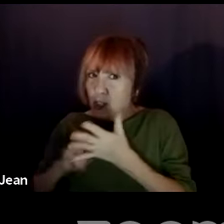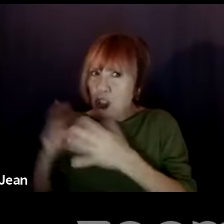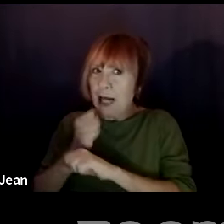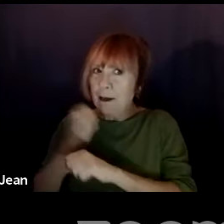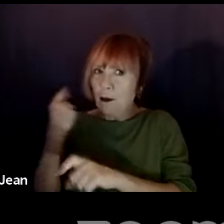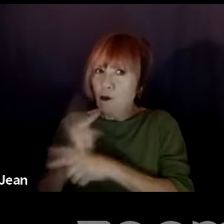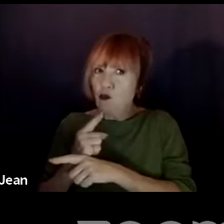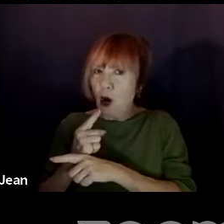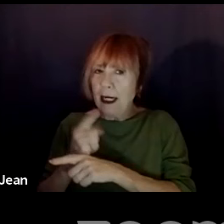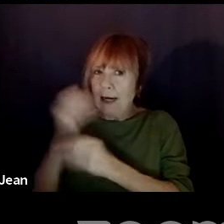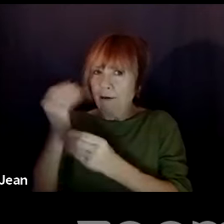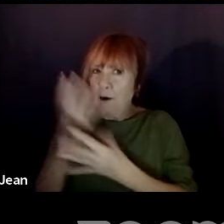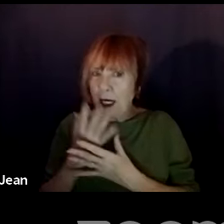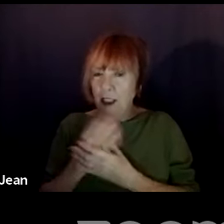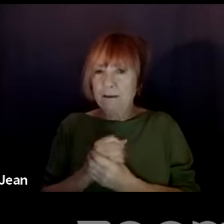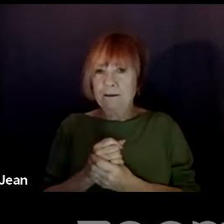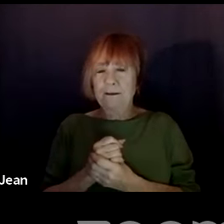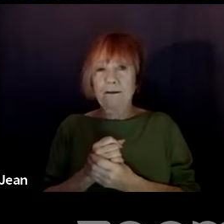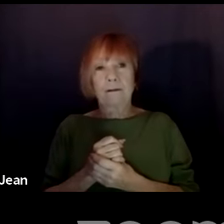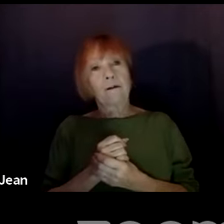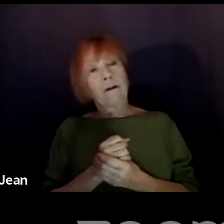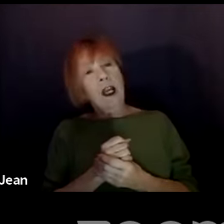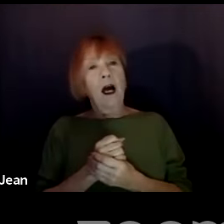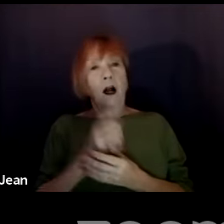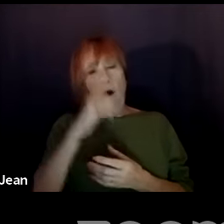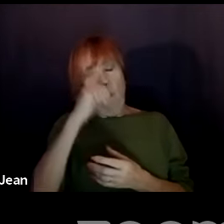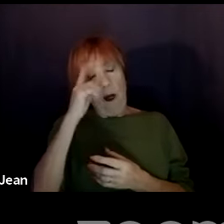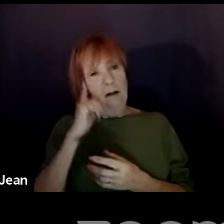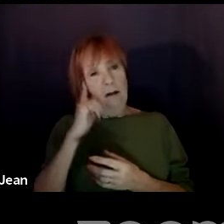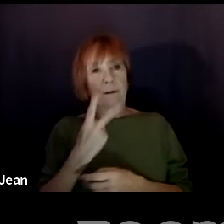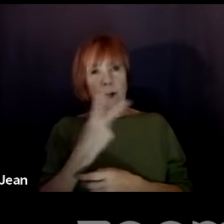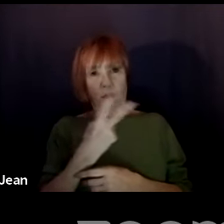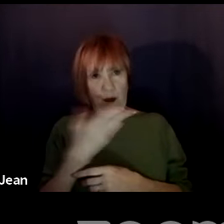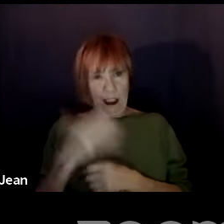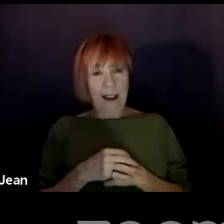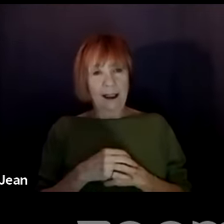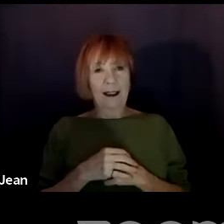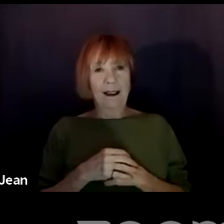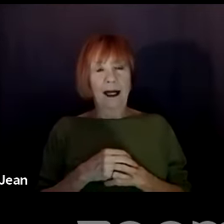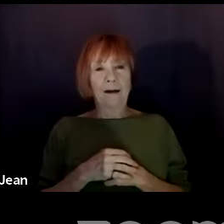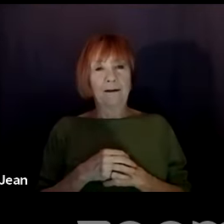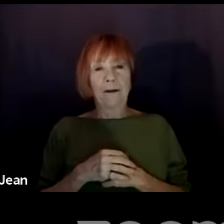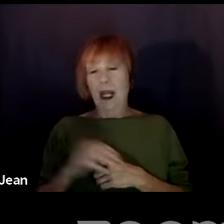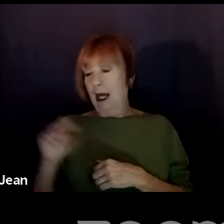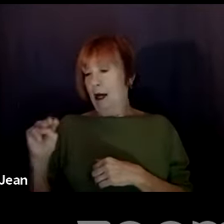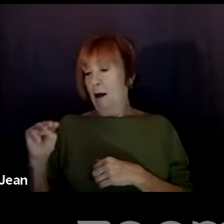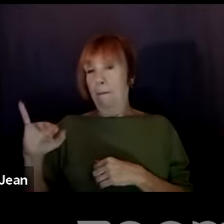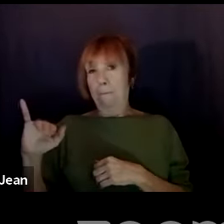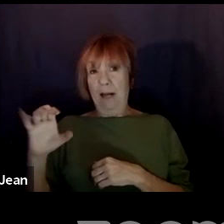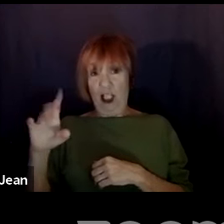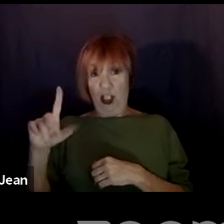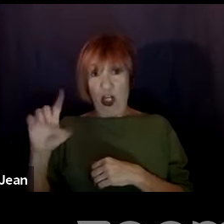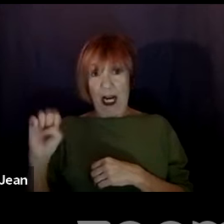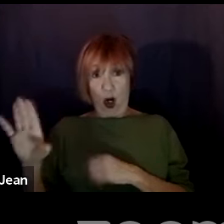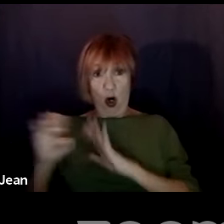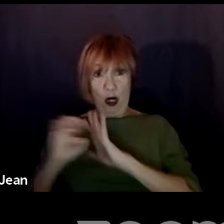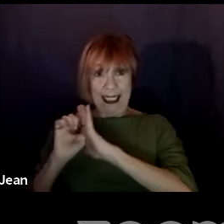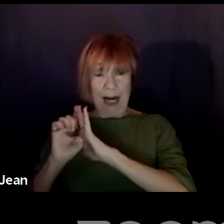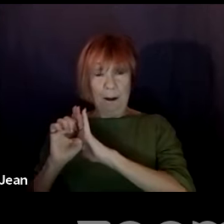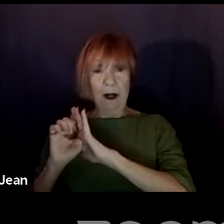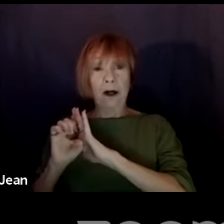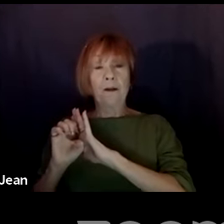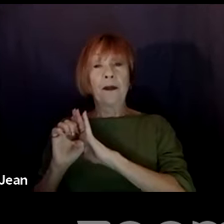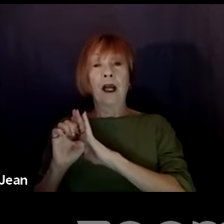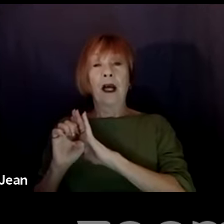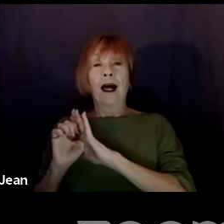mean, I think there's two things. I mean, the, the, the example that, um, that Michelle gave is more of